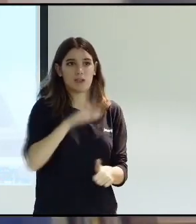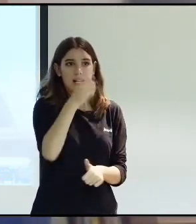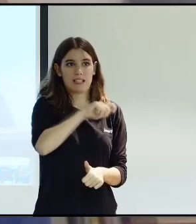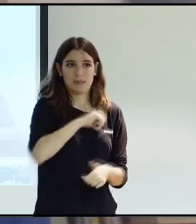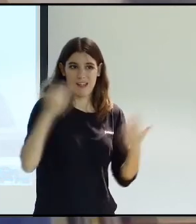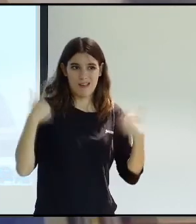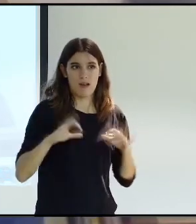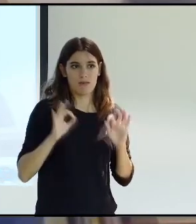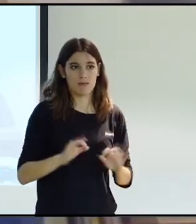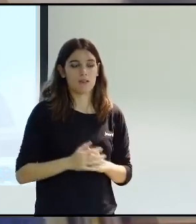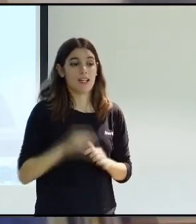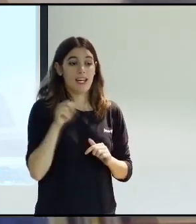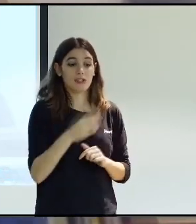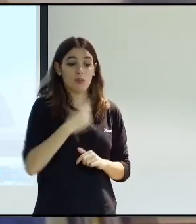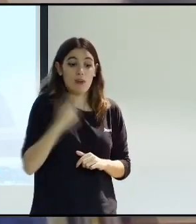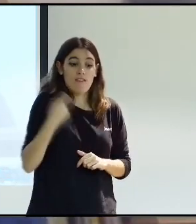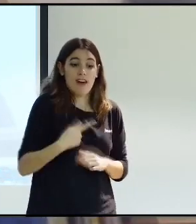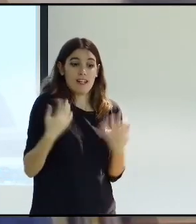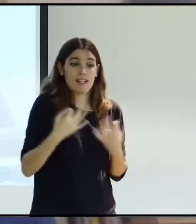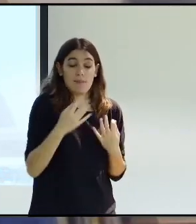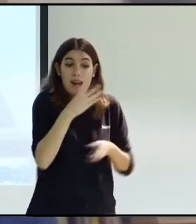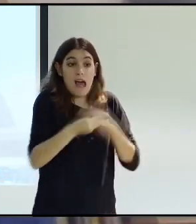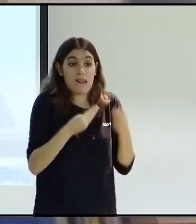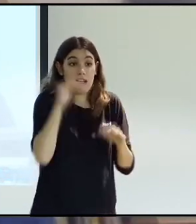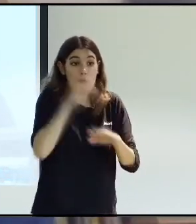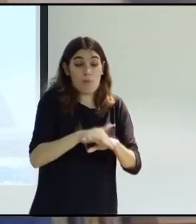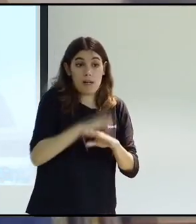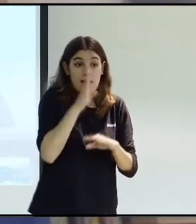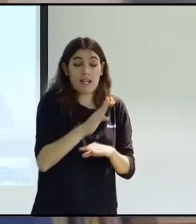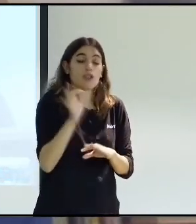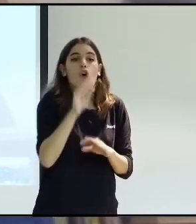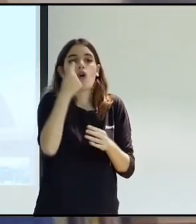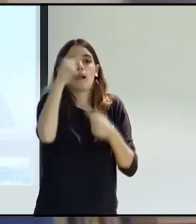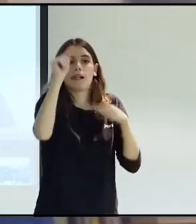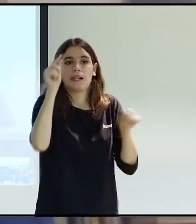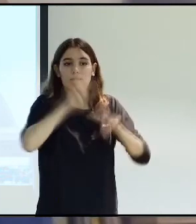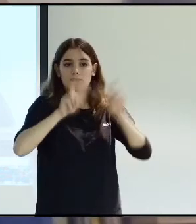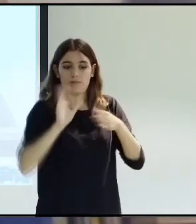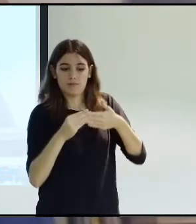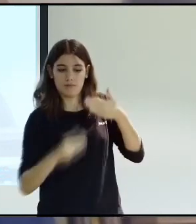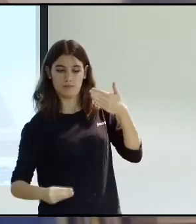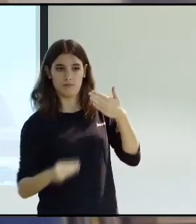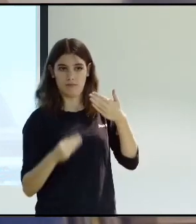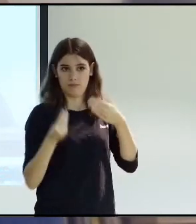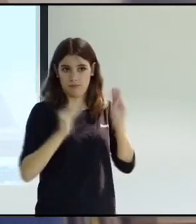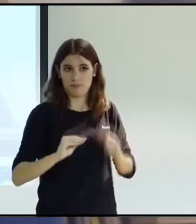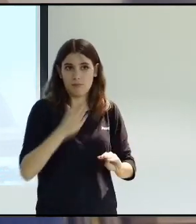personal assistance is all about in Spain. This can be used, but we can also